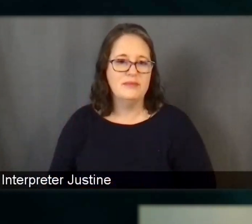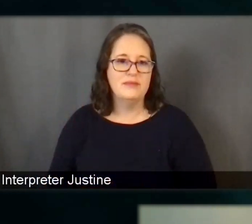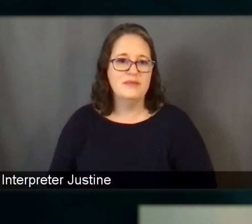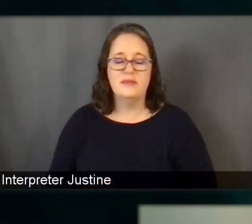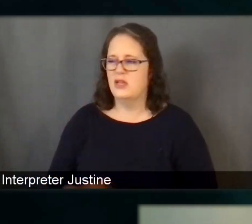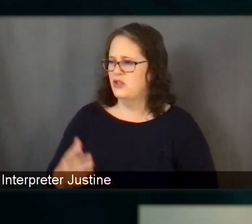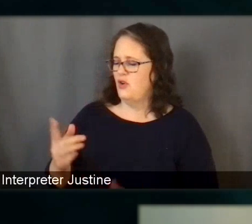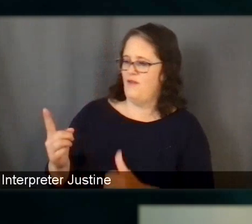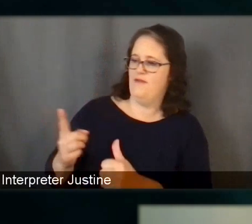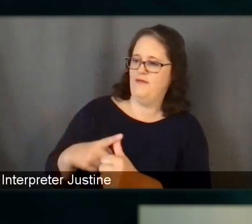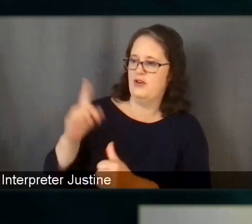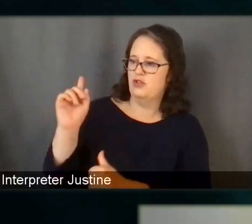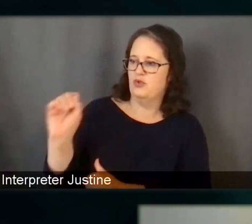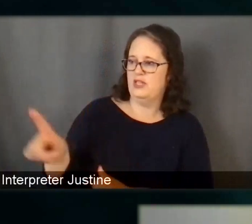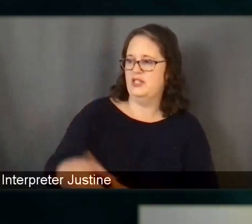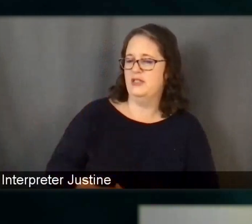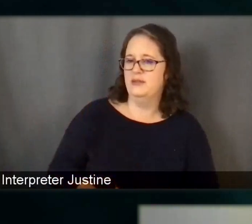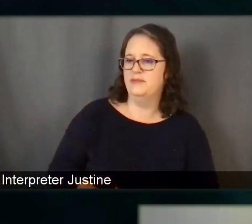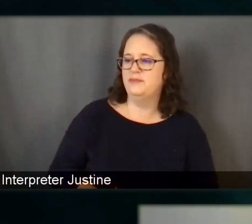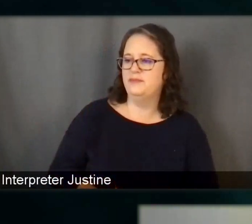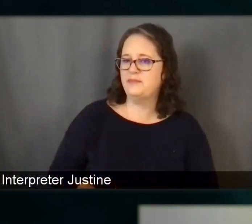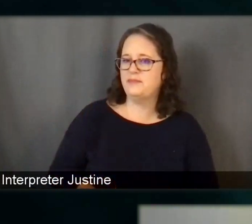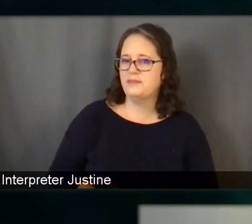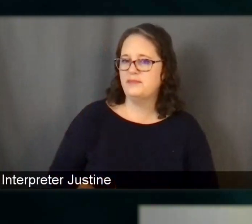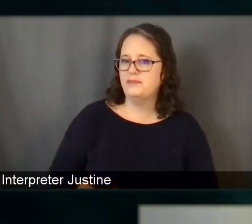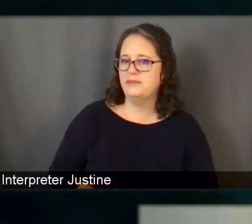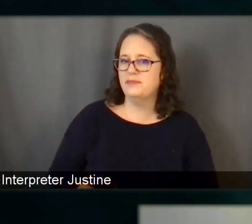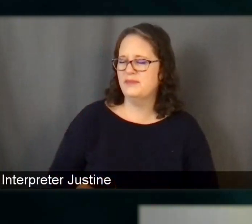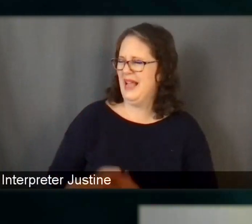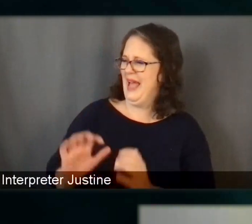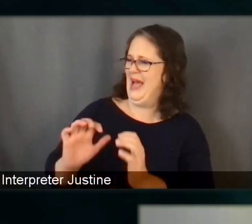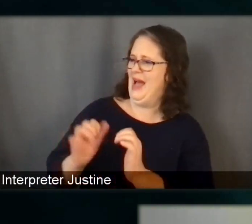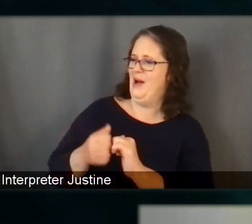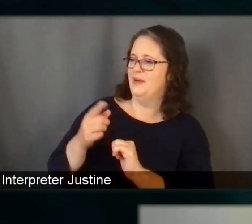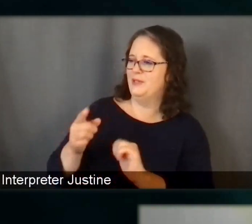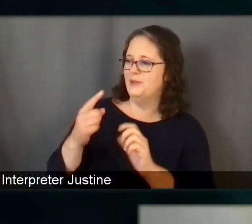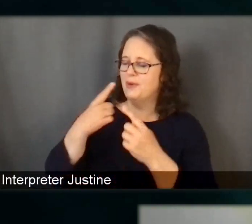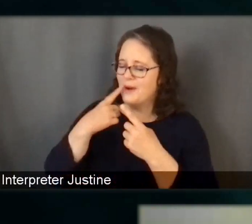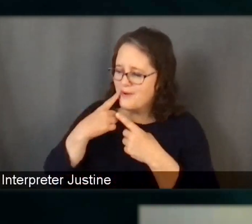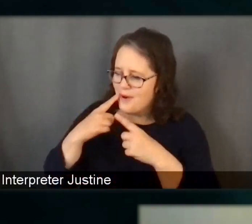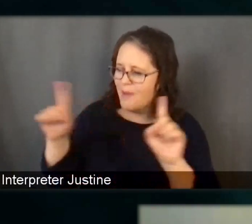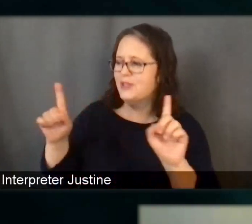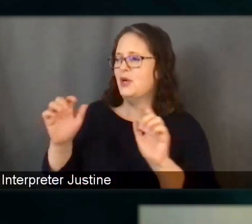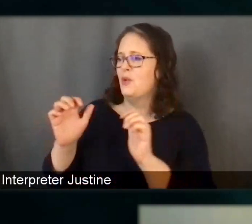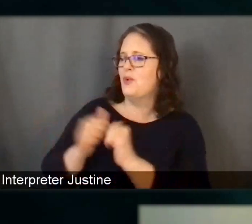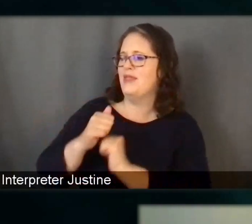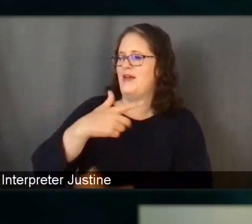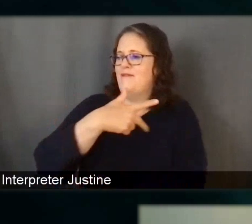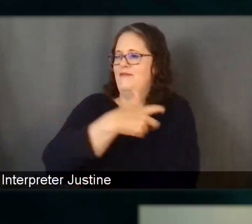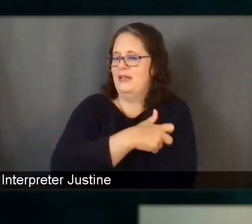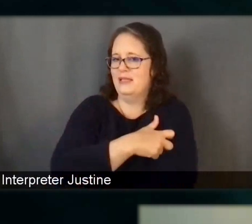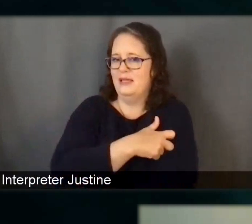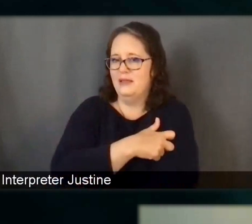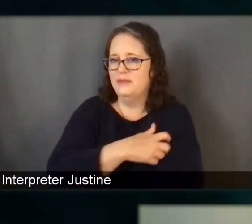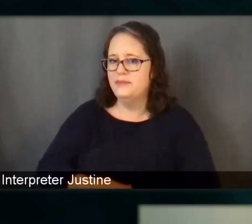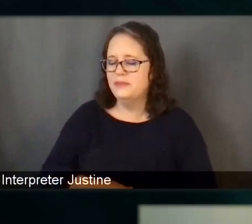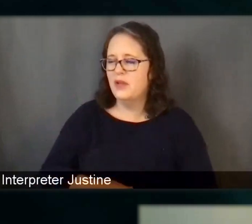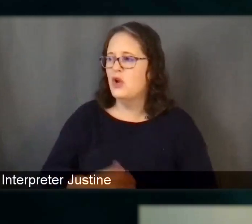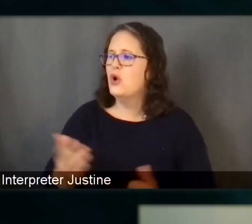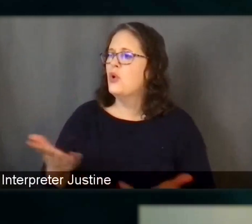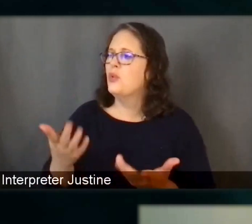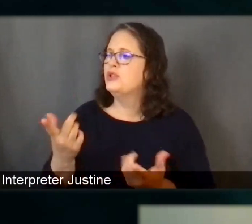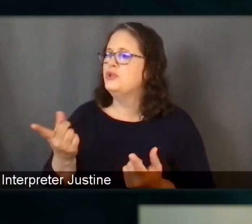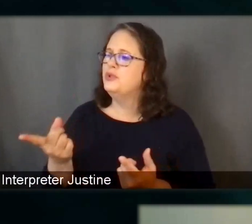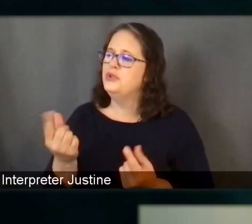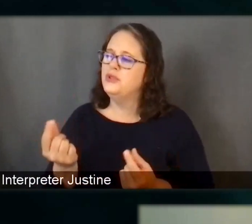Stefan, the first one is, is how did you accomplish that with the COVID vaccines? What did you do and how were you able